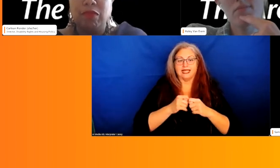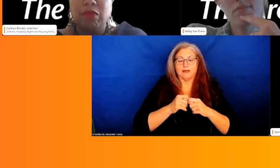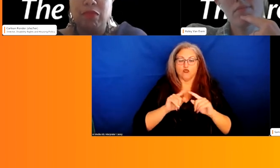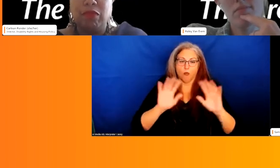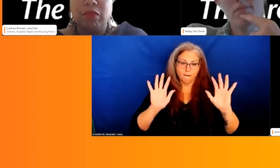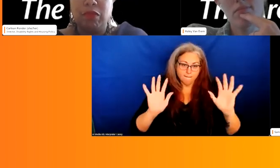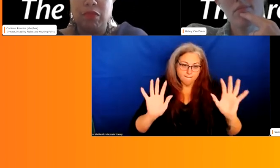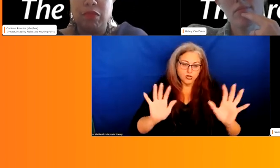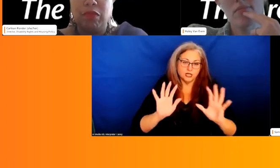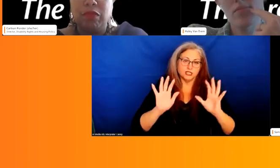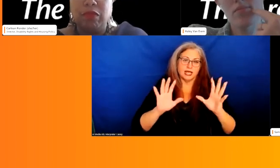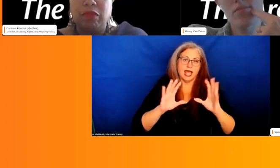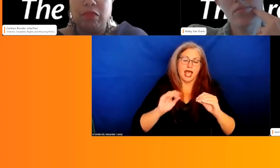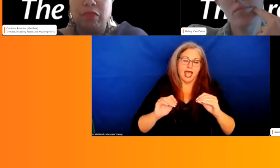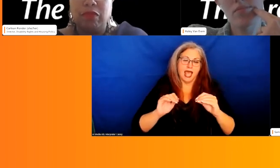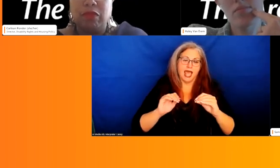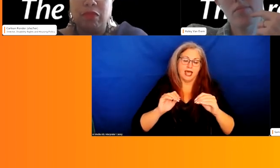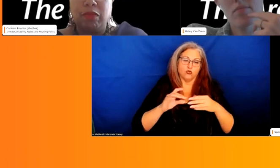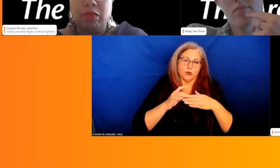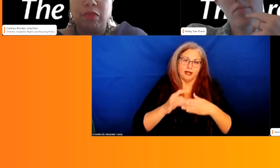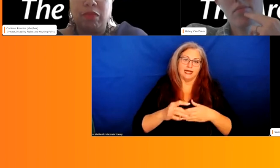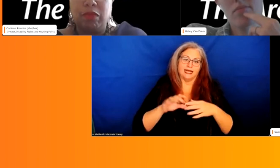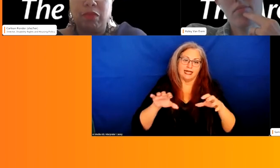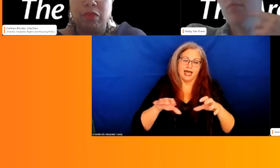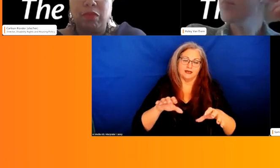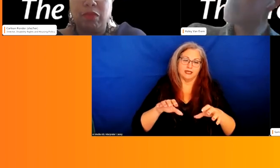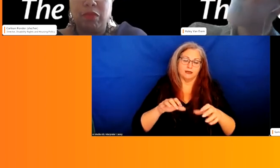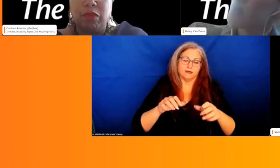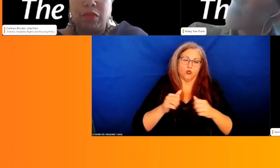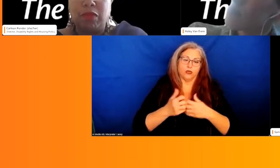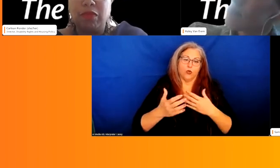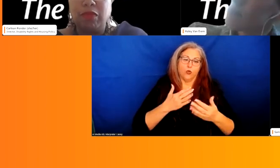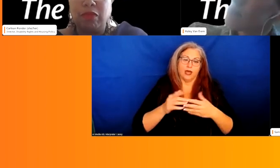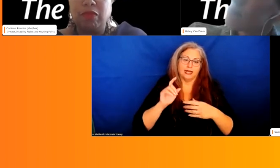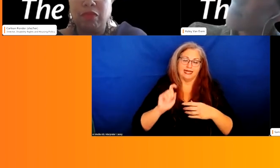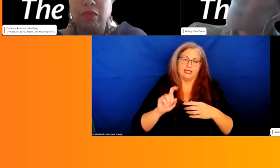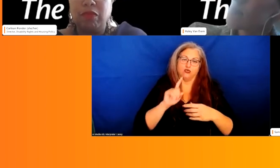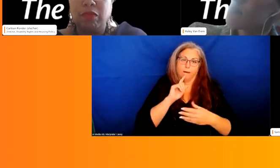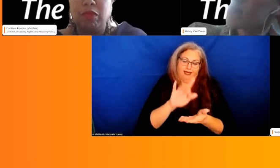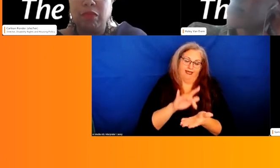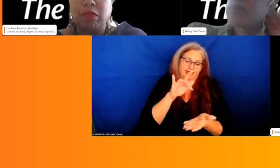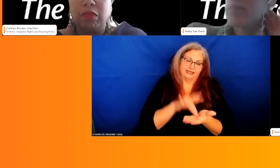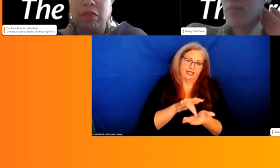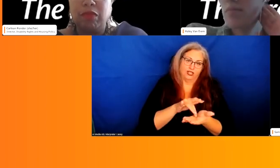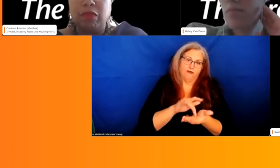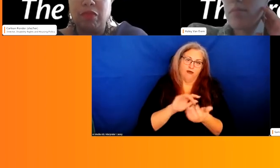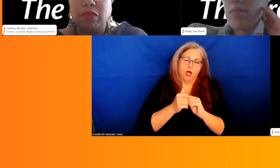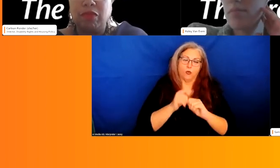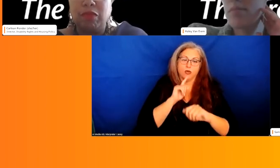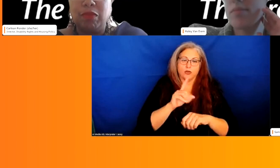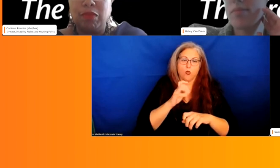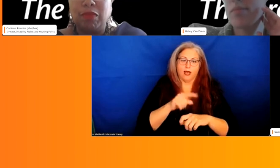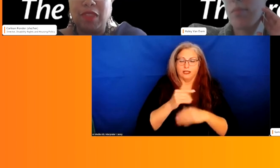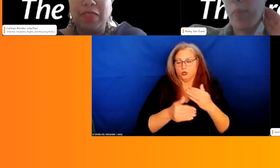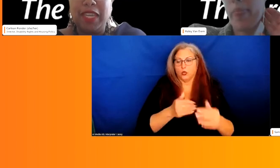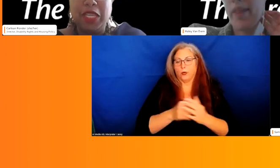and leverage the activism behind what again needs to be in place to center um how we really want this to go